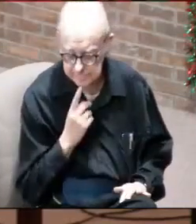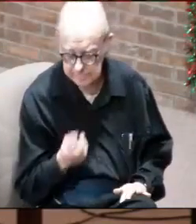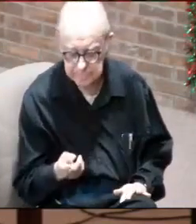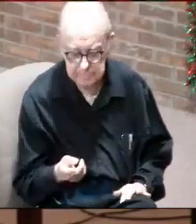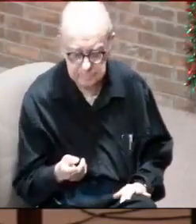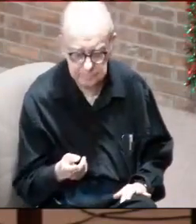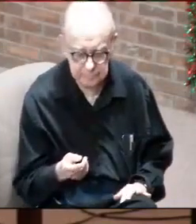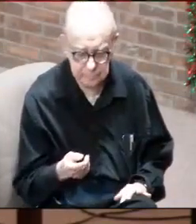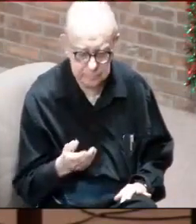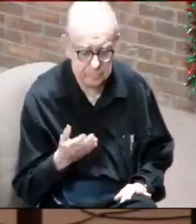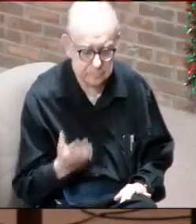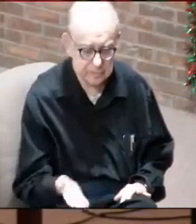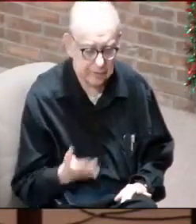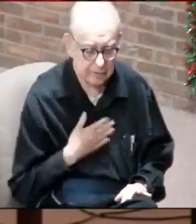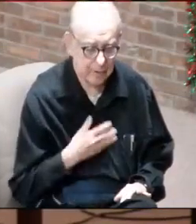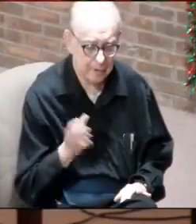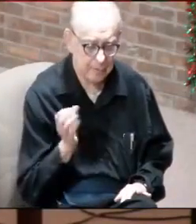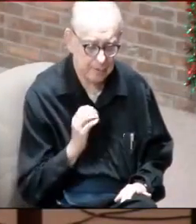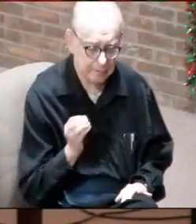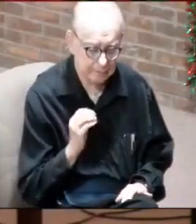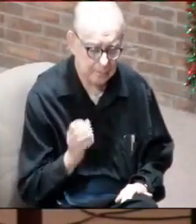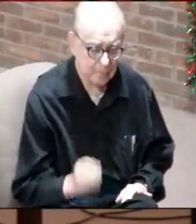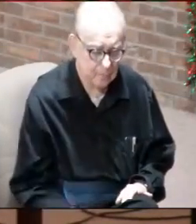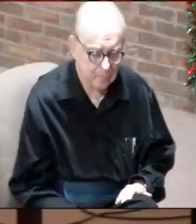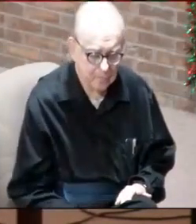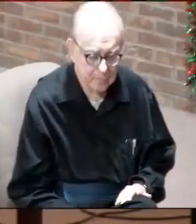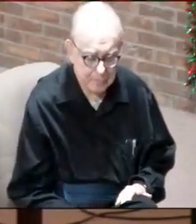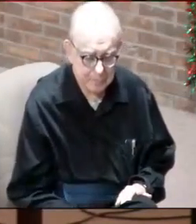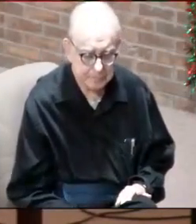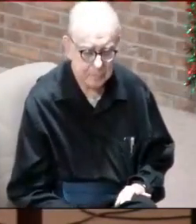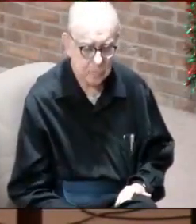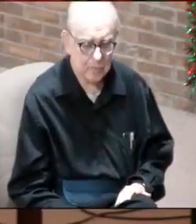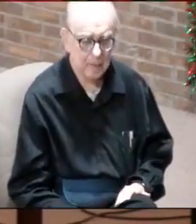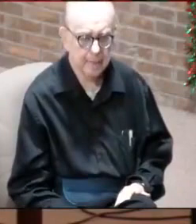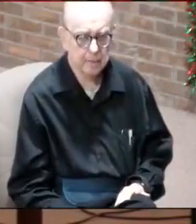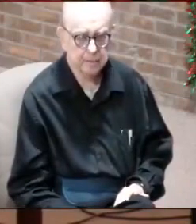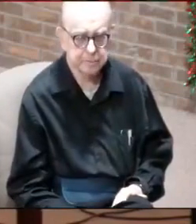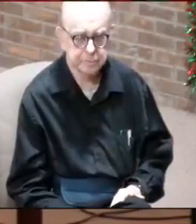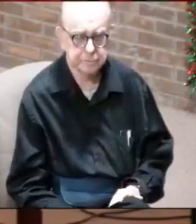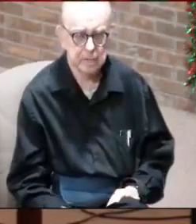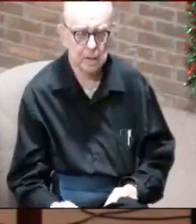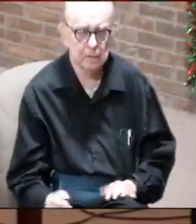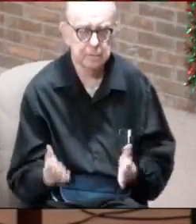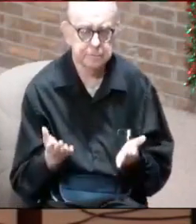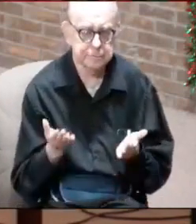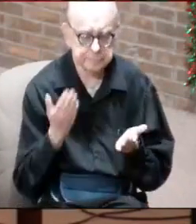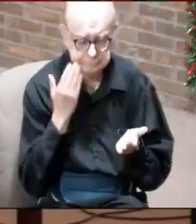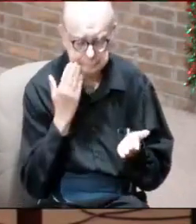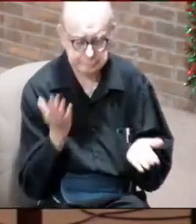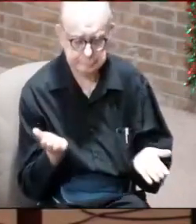you know, here's my opinion, you know, and, you know,